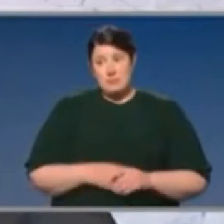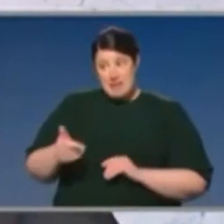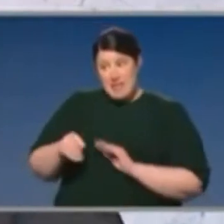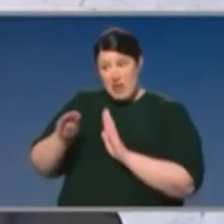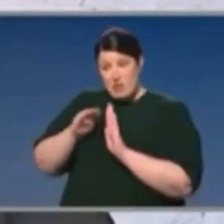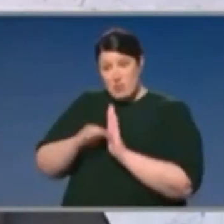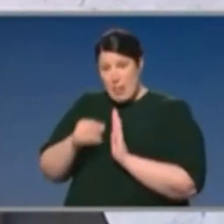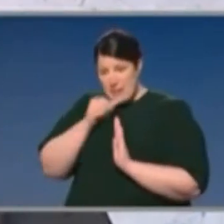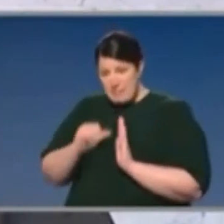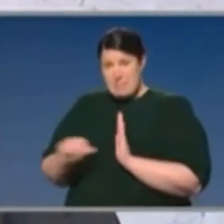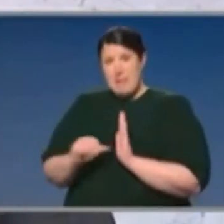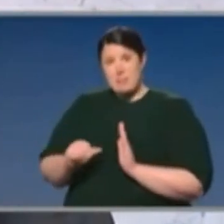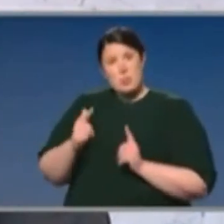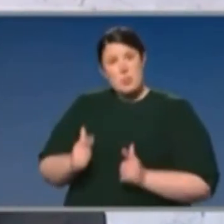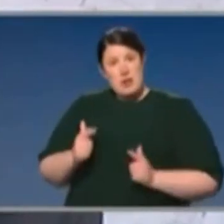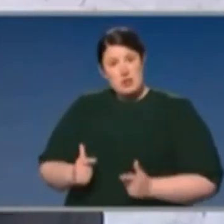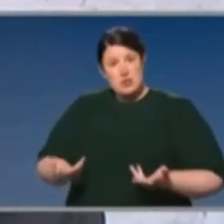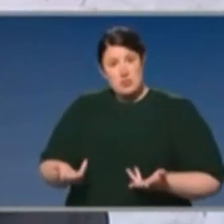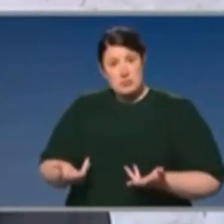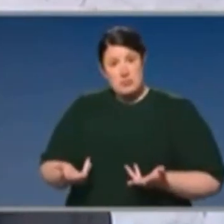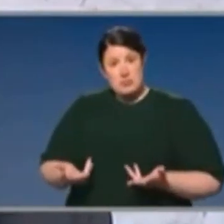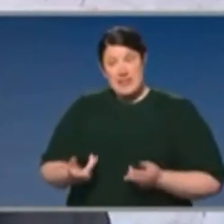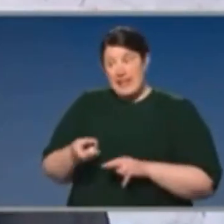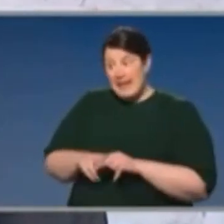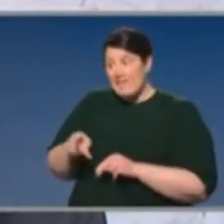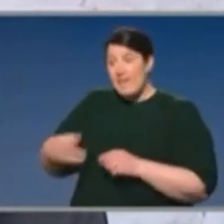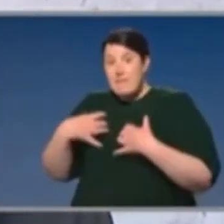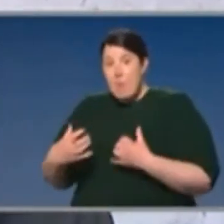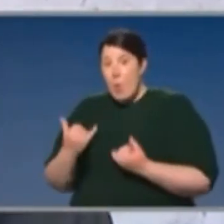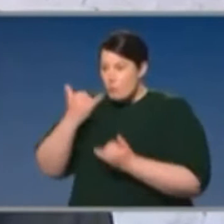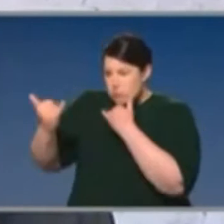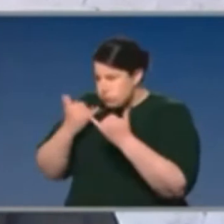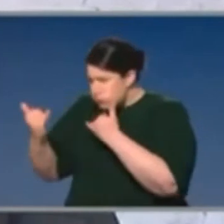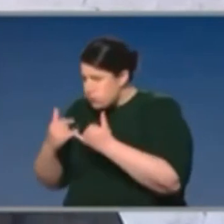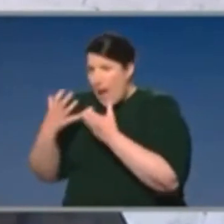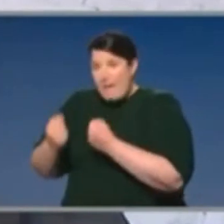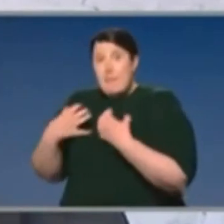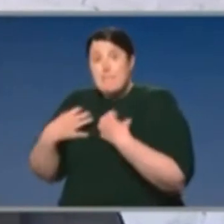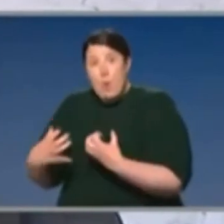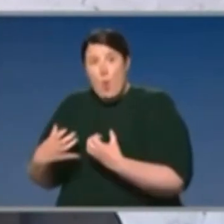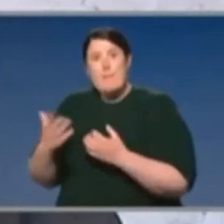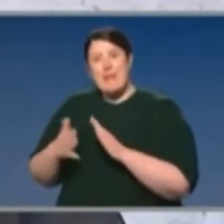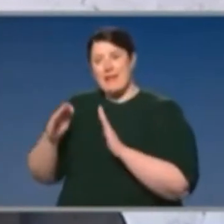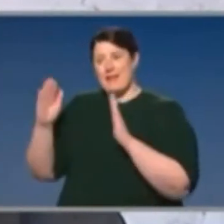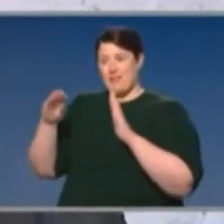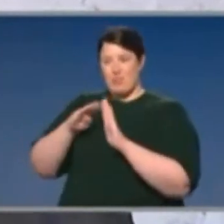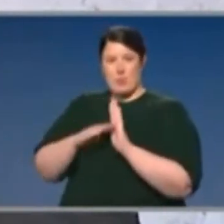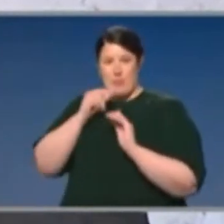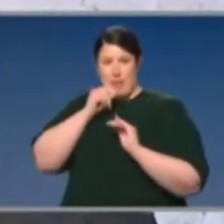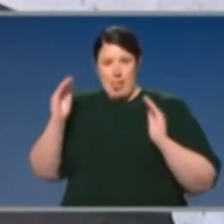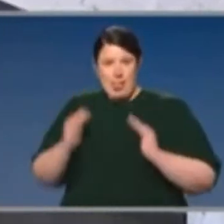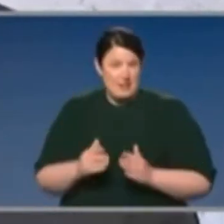lessened if a higher capacity and functionality of contact tracing were present?